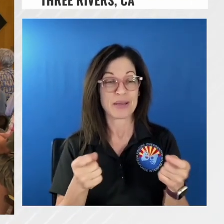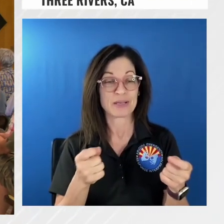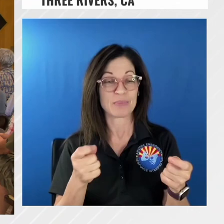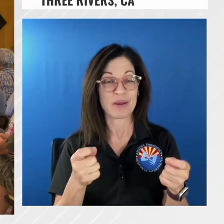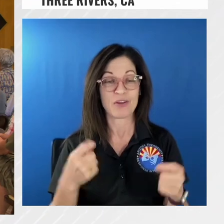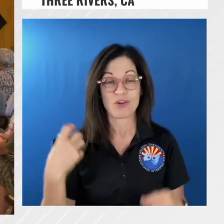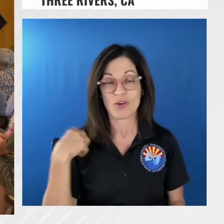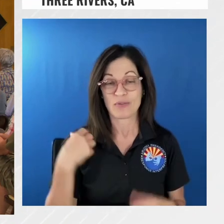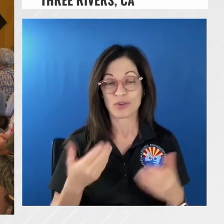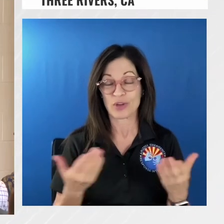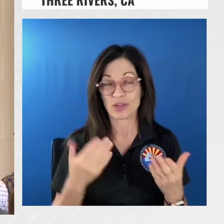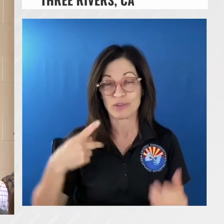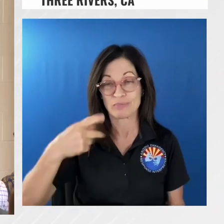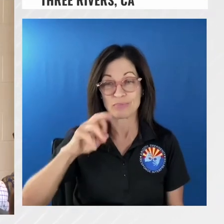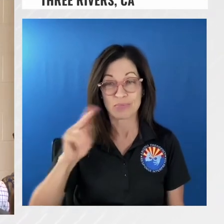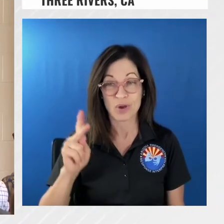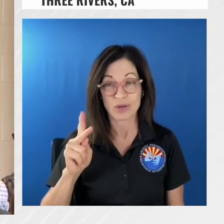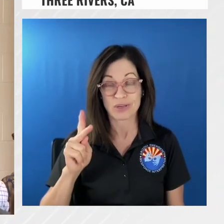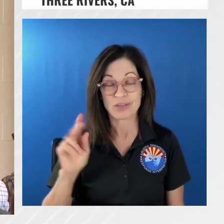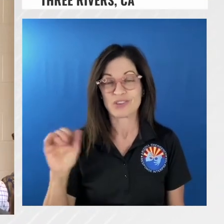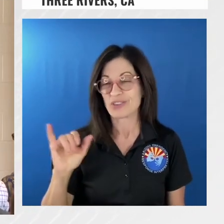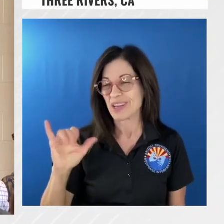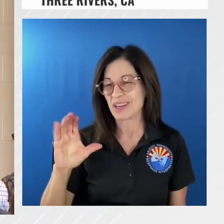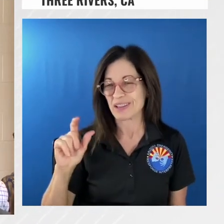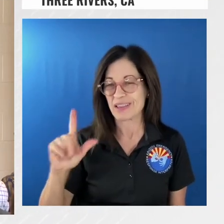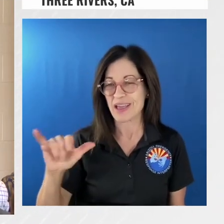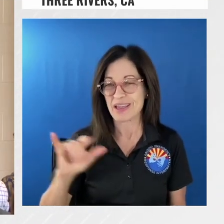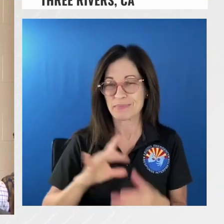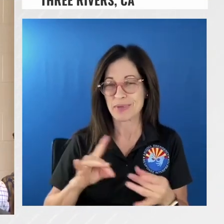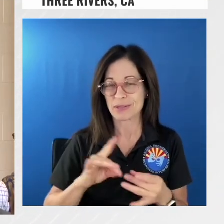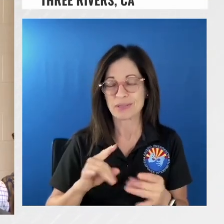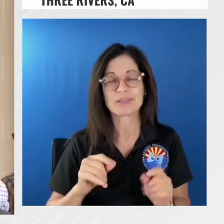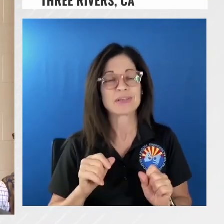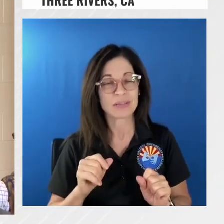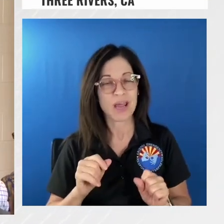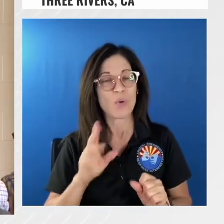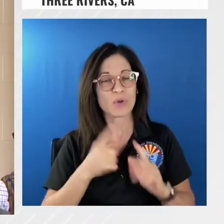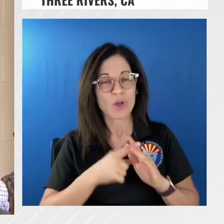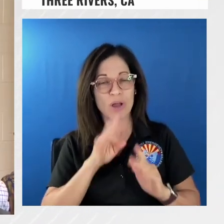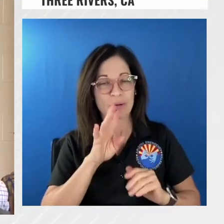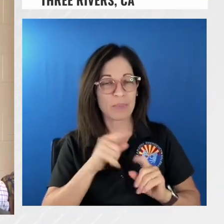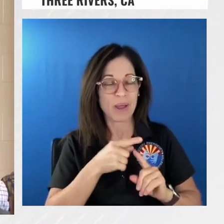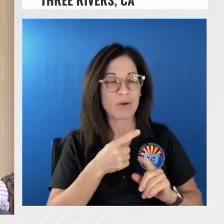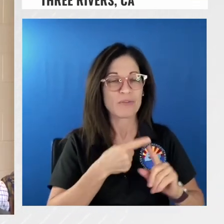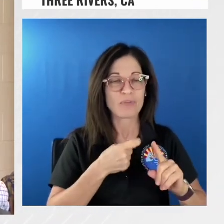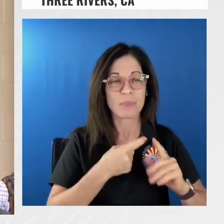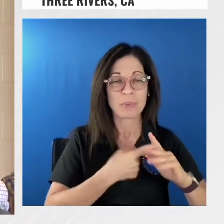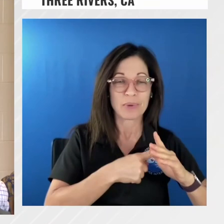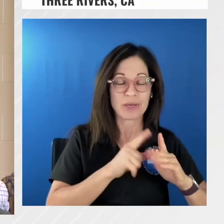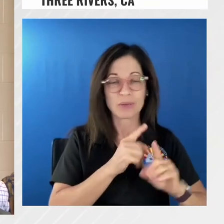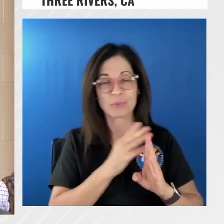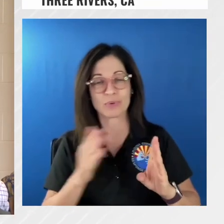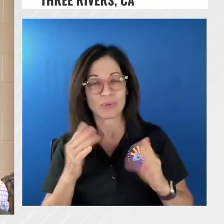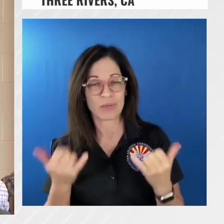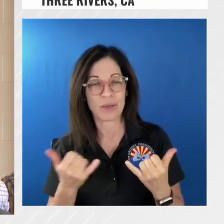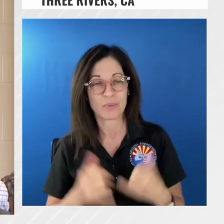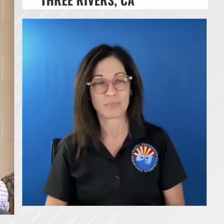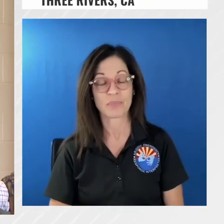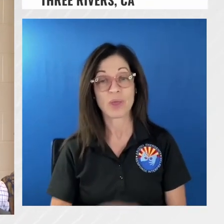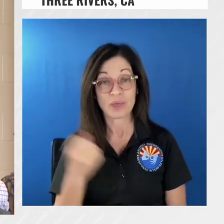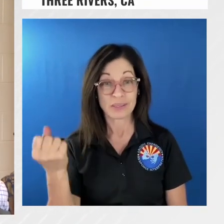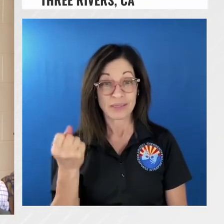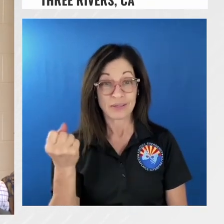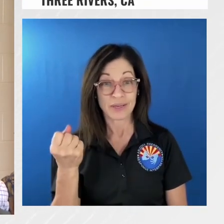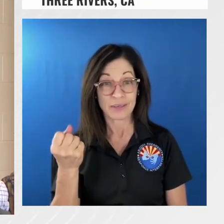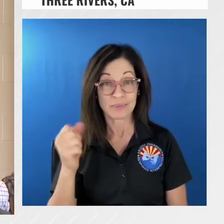mentioned i'll just talk through what's what basically from the origins to what we are today so uh saturday august 3rd i